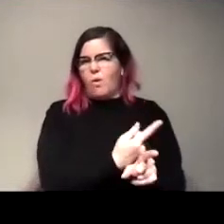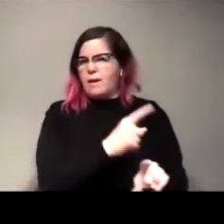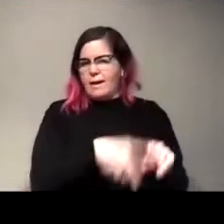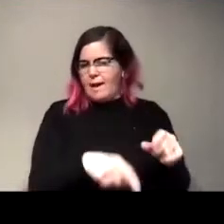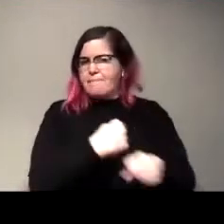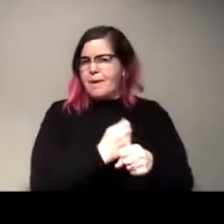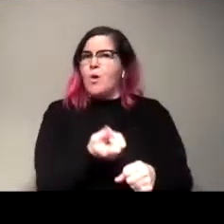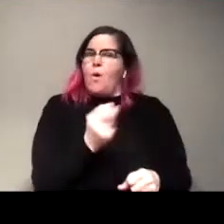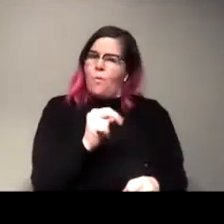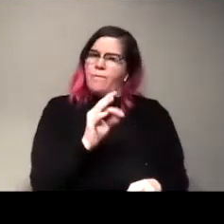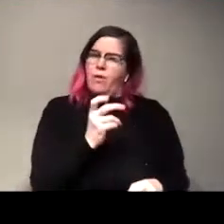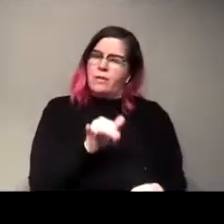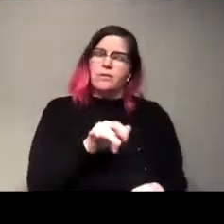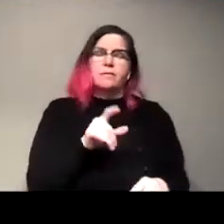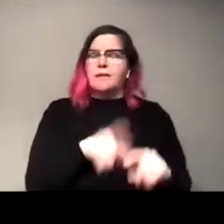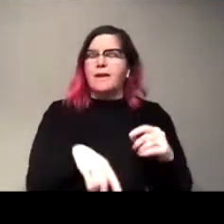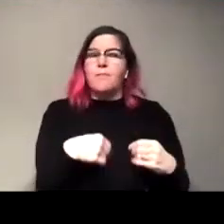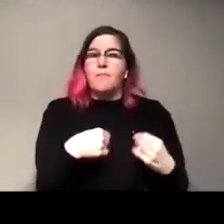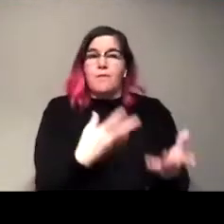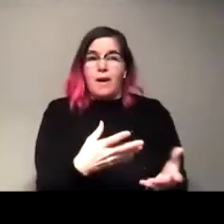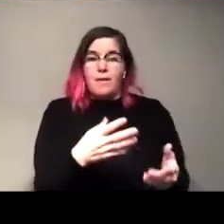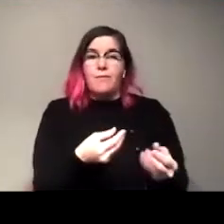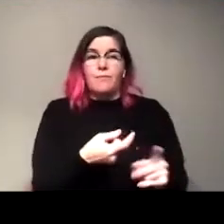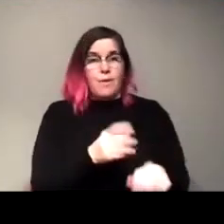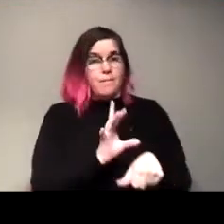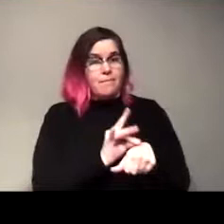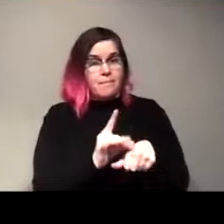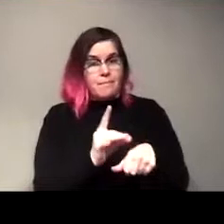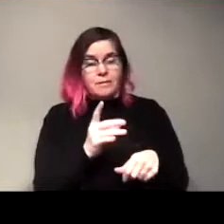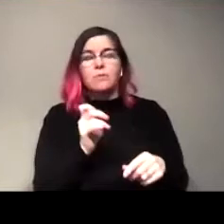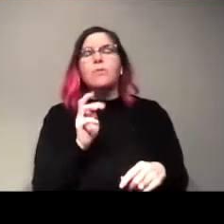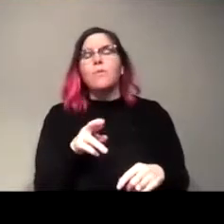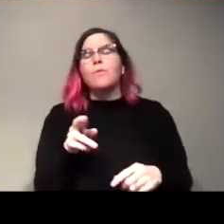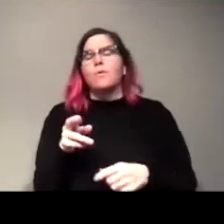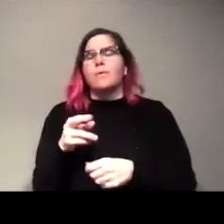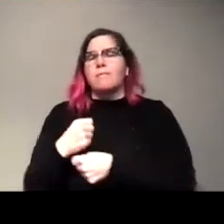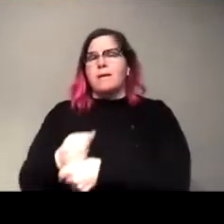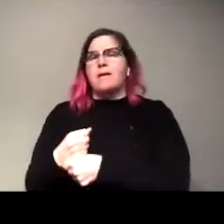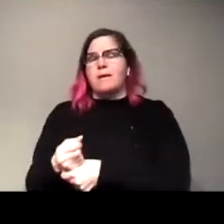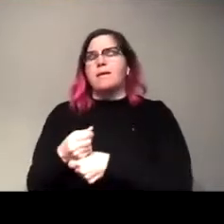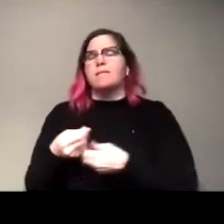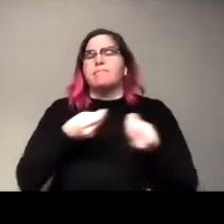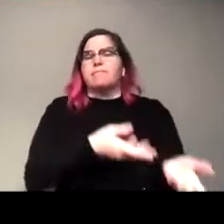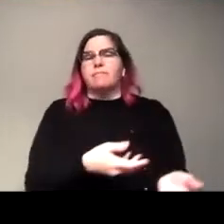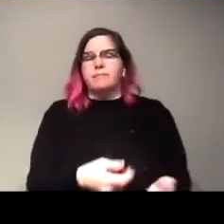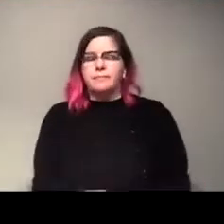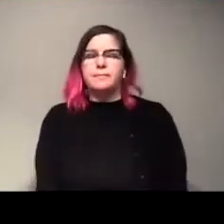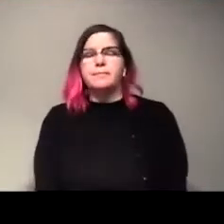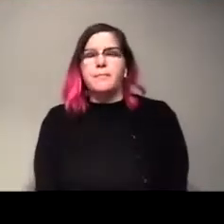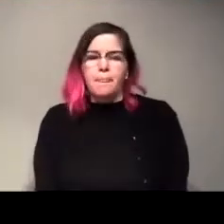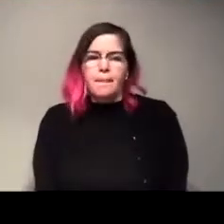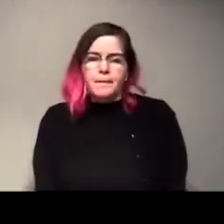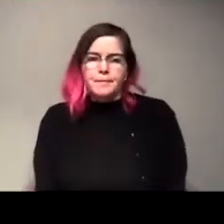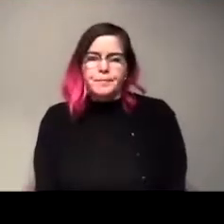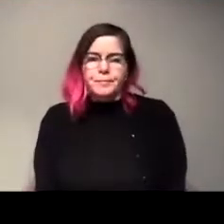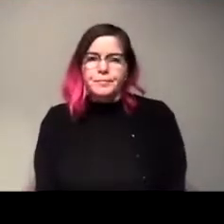they need, it needs to be either provided by bacteria, or, you know, provided by our industrial processes.